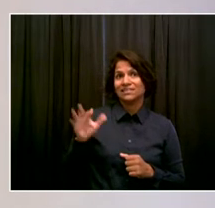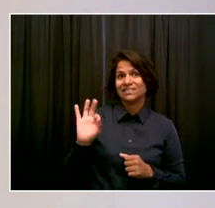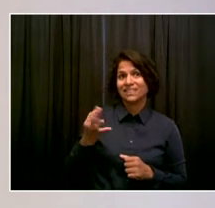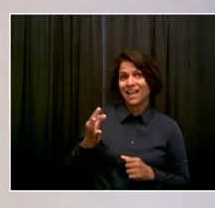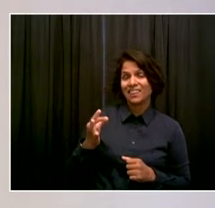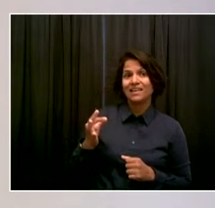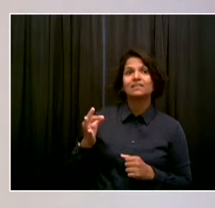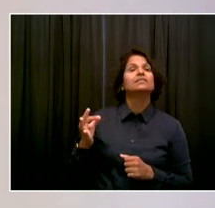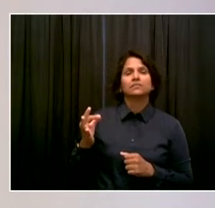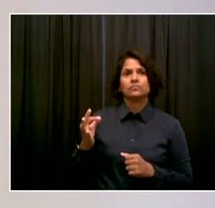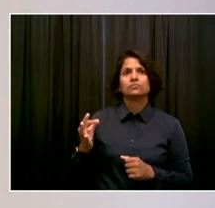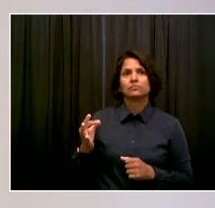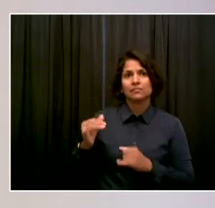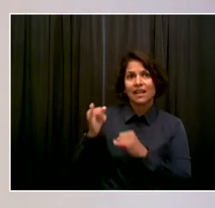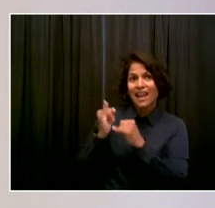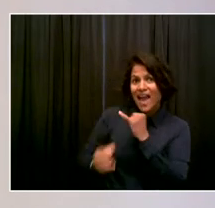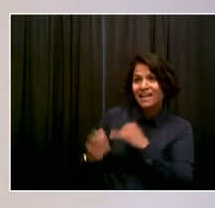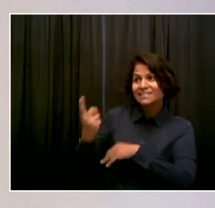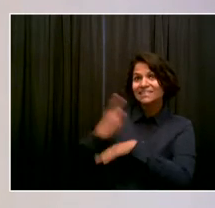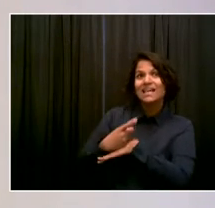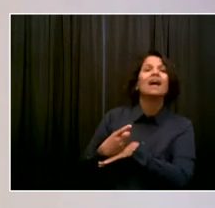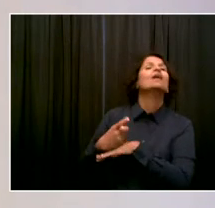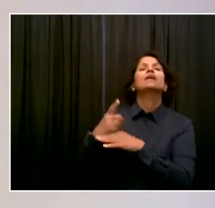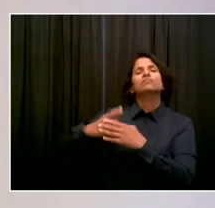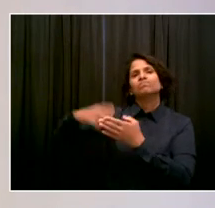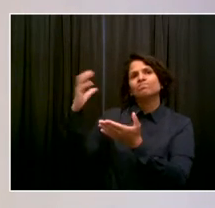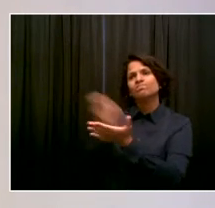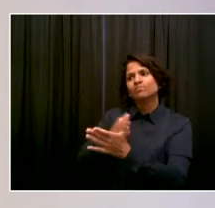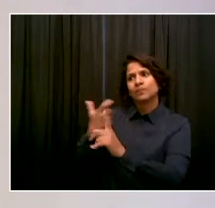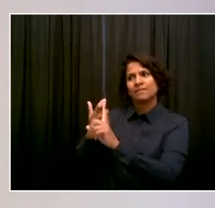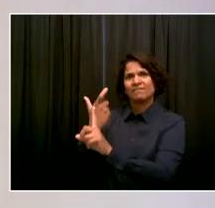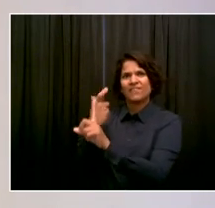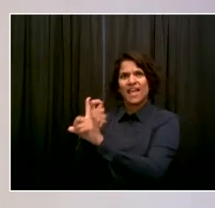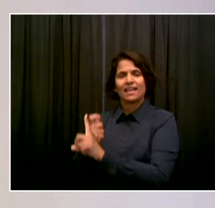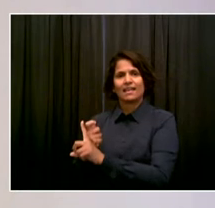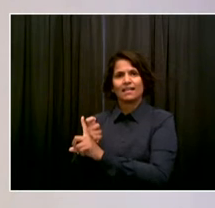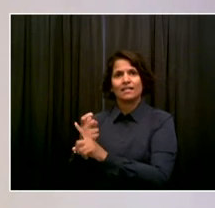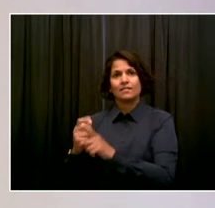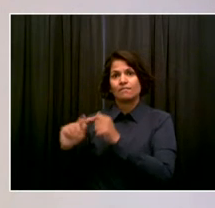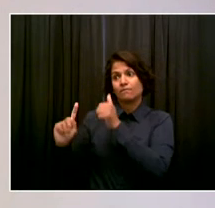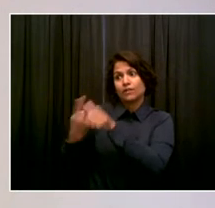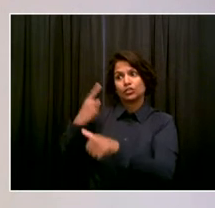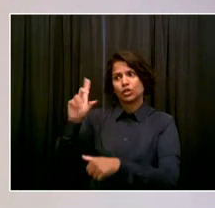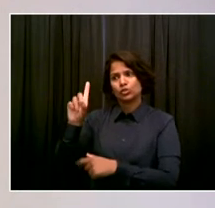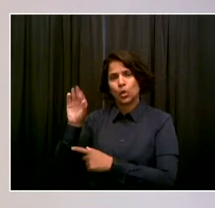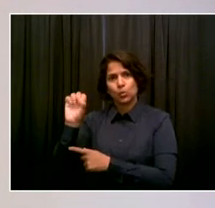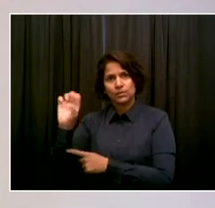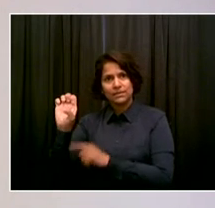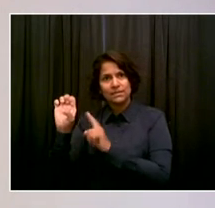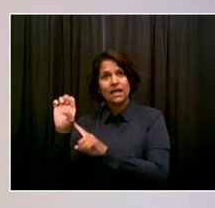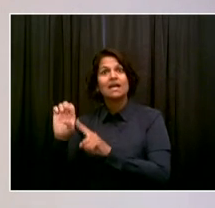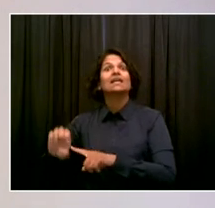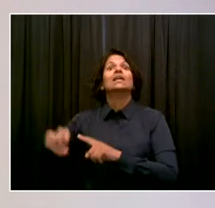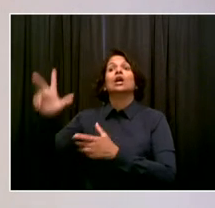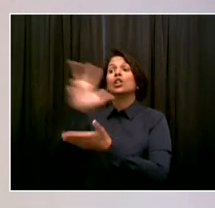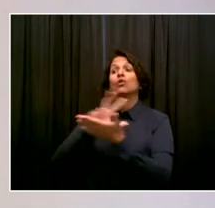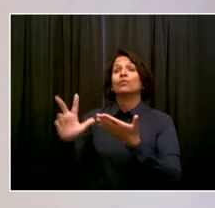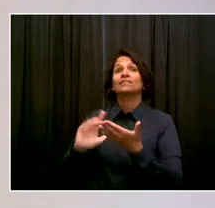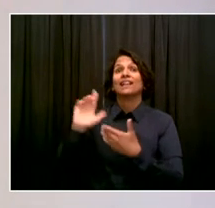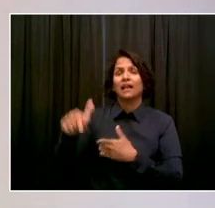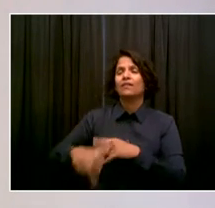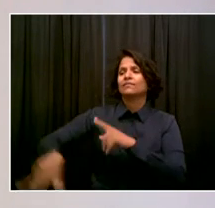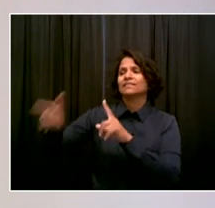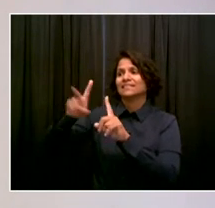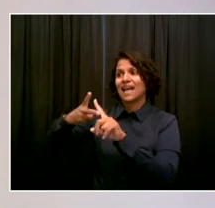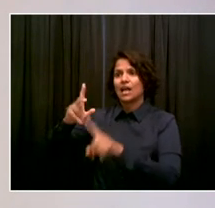for them to be fully vaccinated by the time that school starts. So we're going to be making even more of a push in the coming days